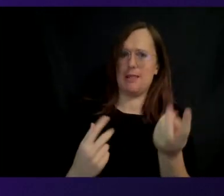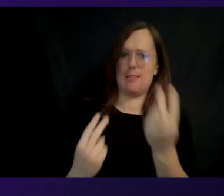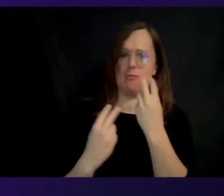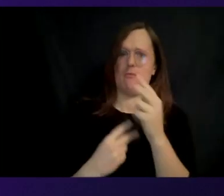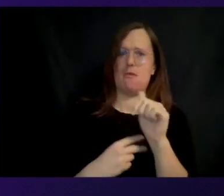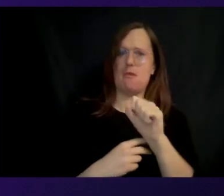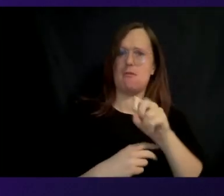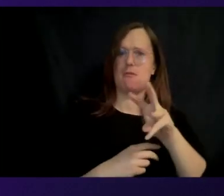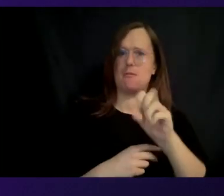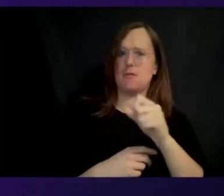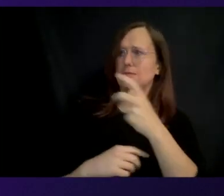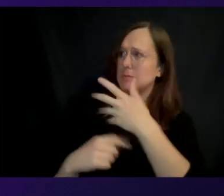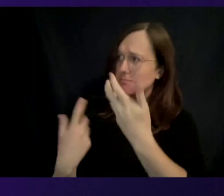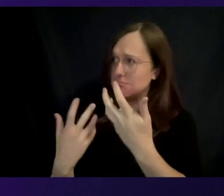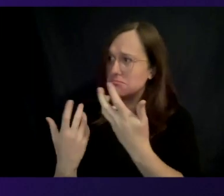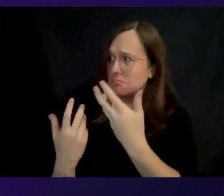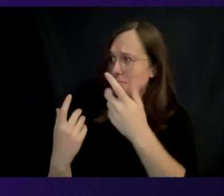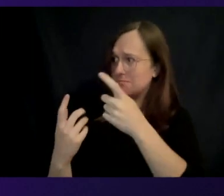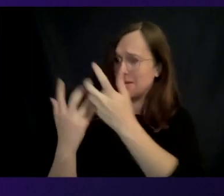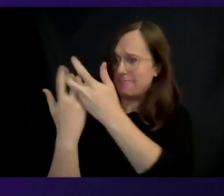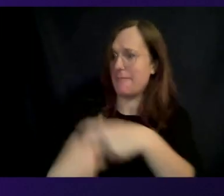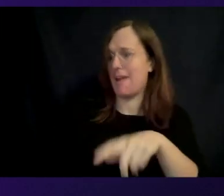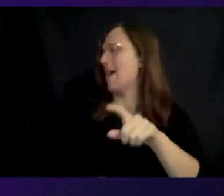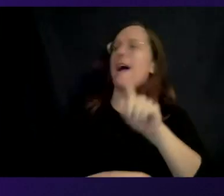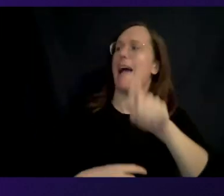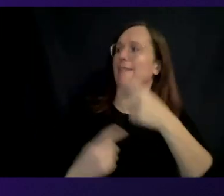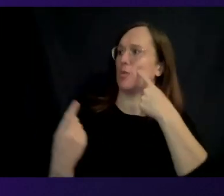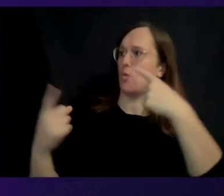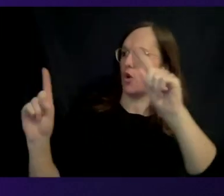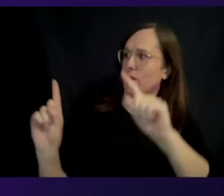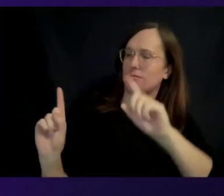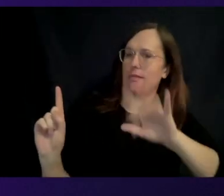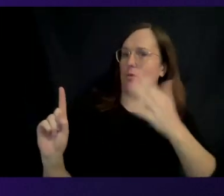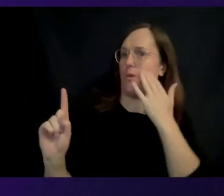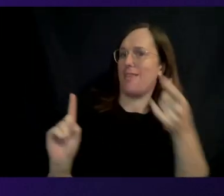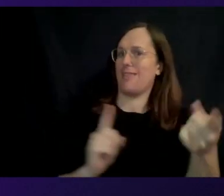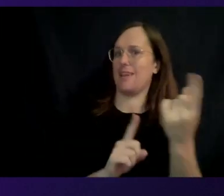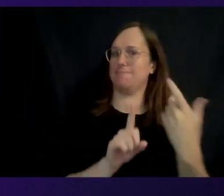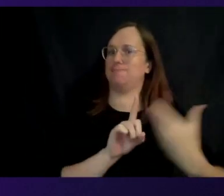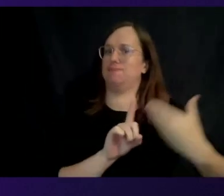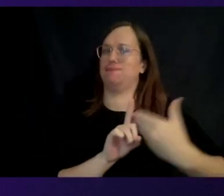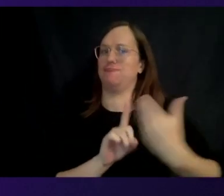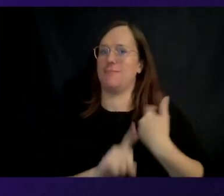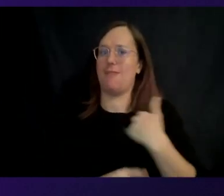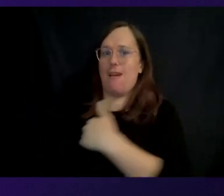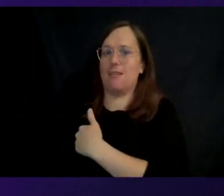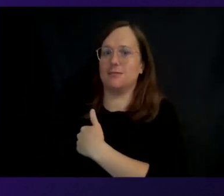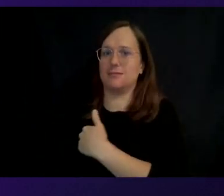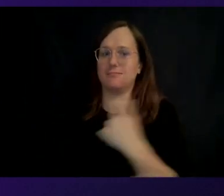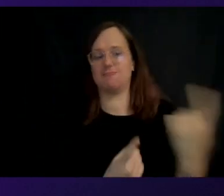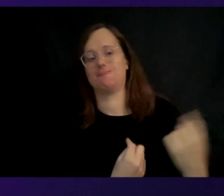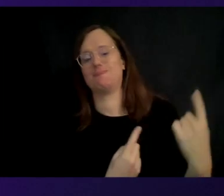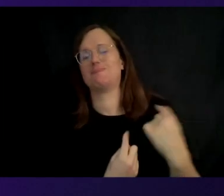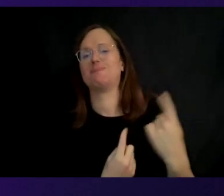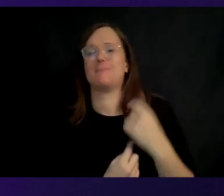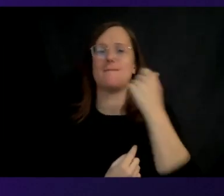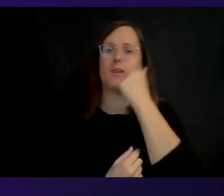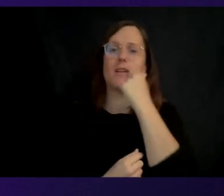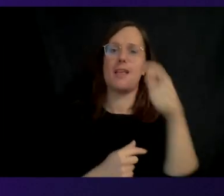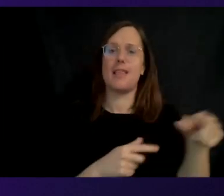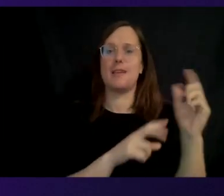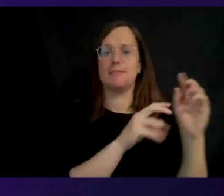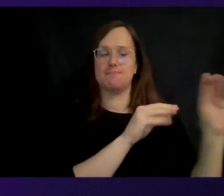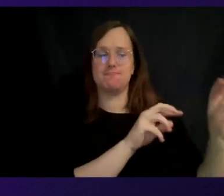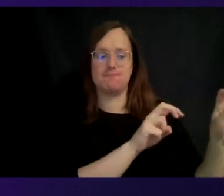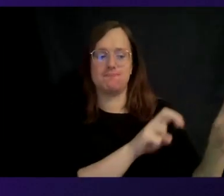that things, they just have to work. That's why they come to AWS. It just works day after day. And we have customers that migrate their AI workloads